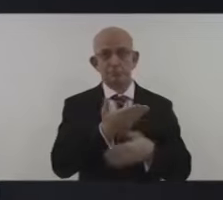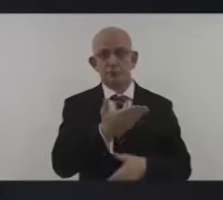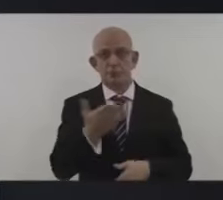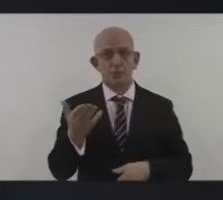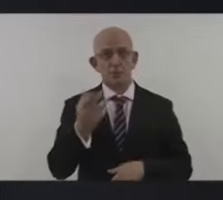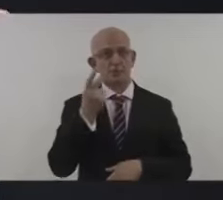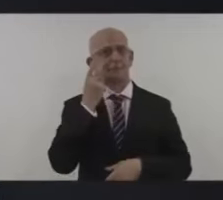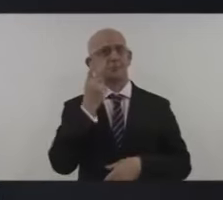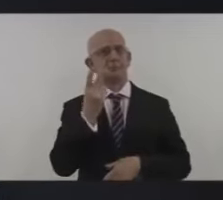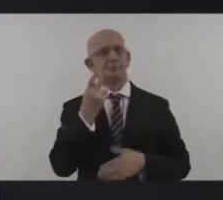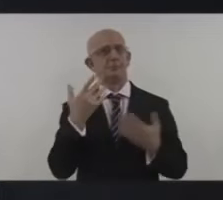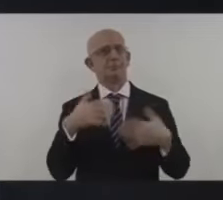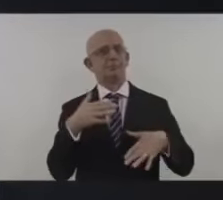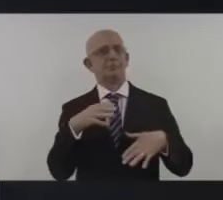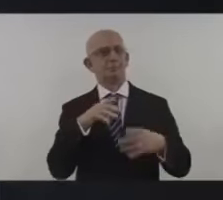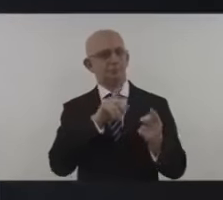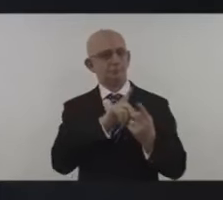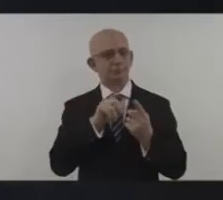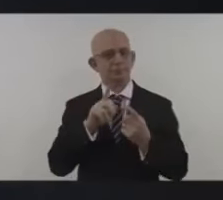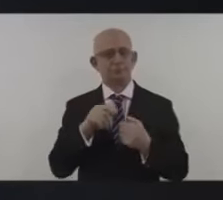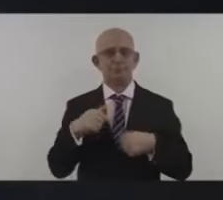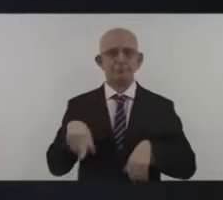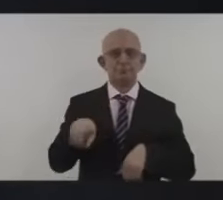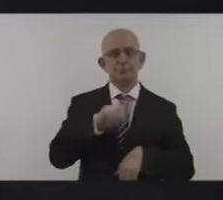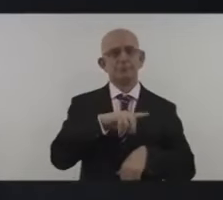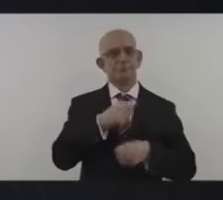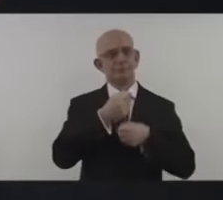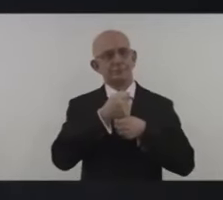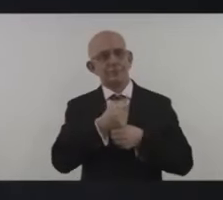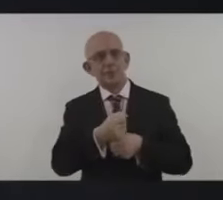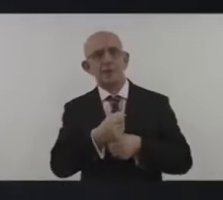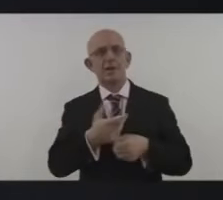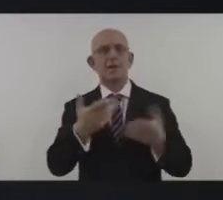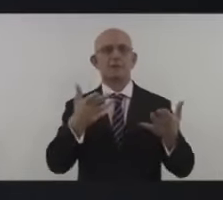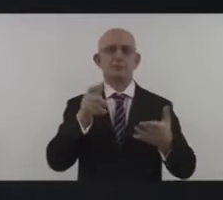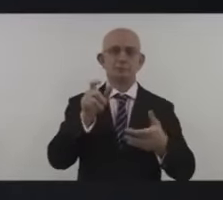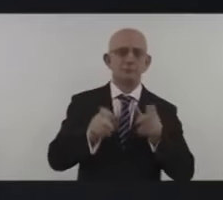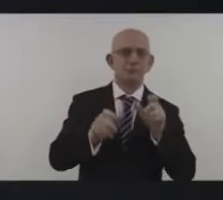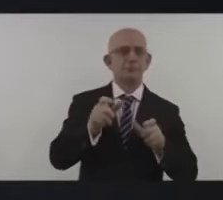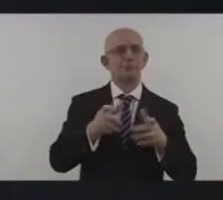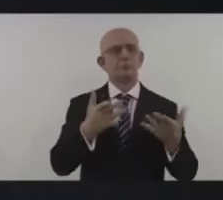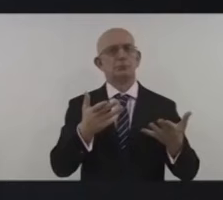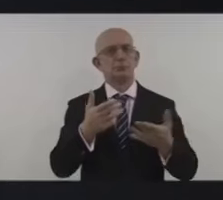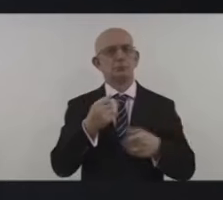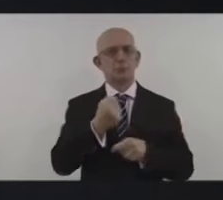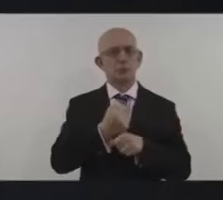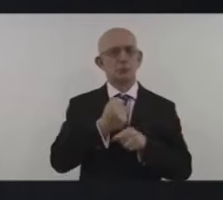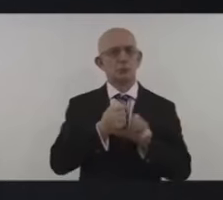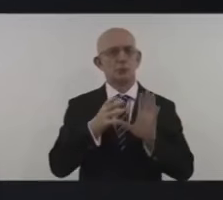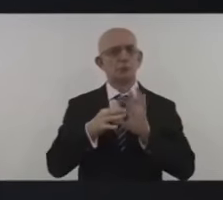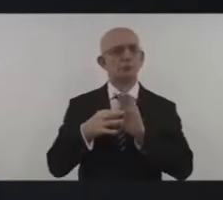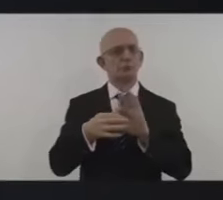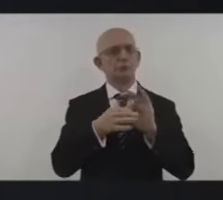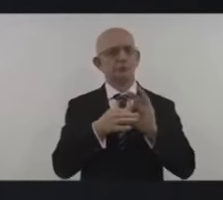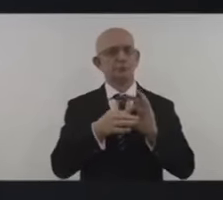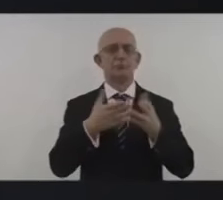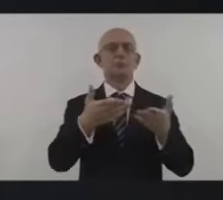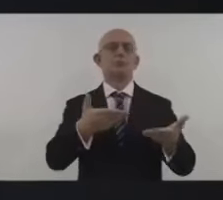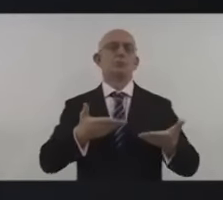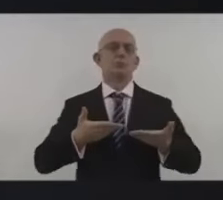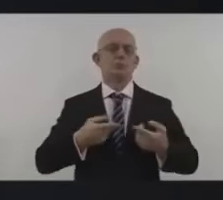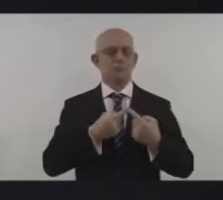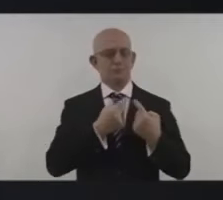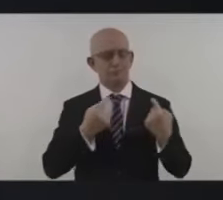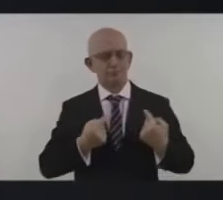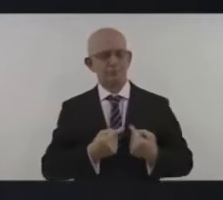welcome you to cop 29 i thank dr saltan al-jubeir and the emirati presidency